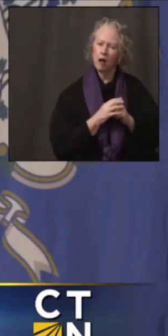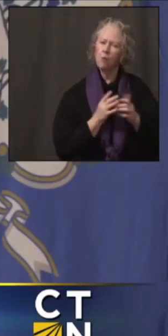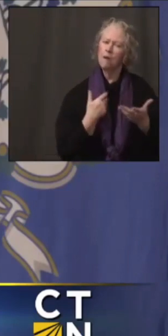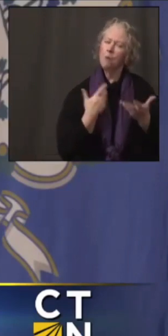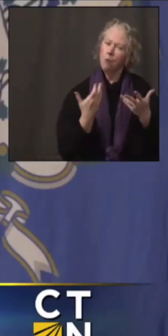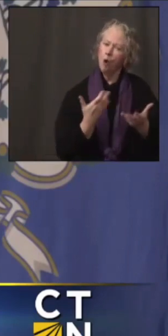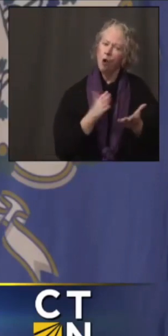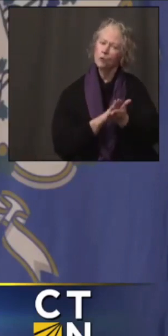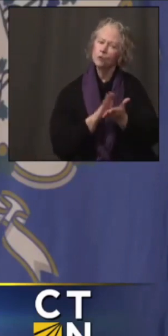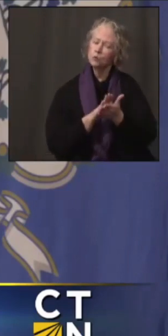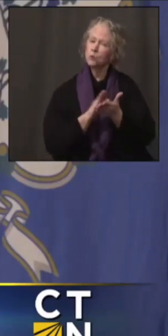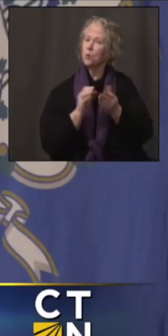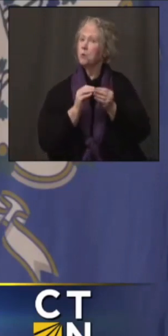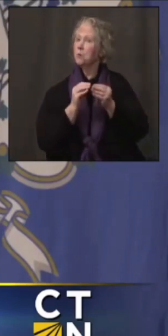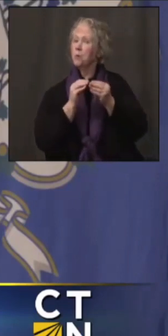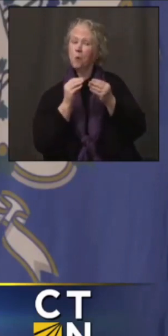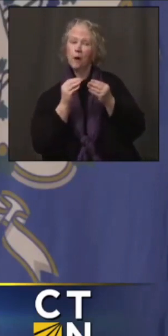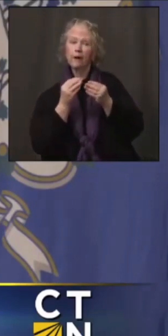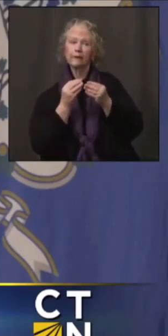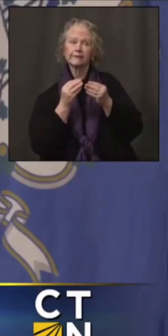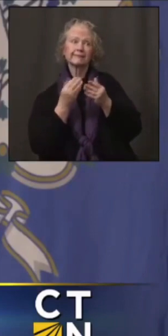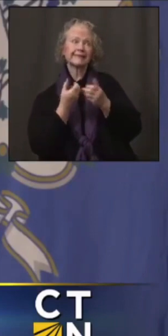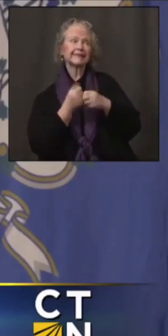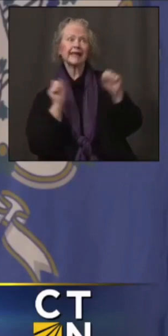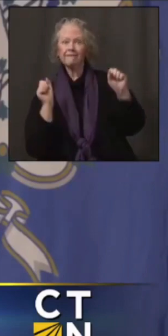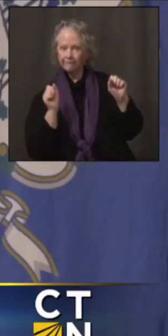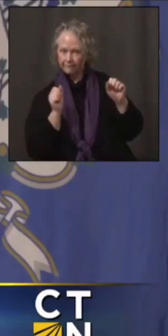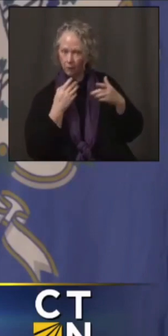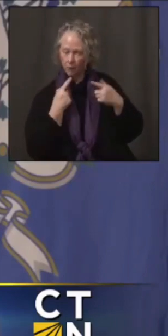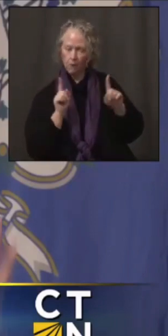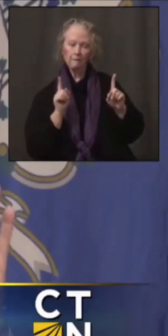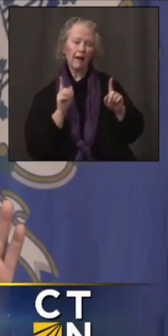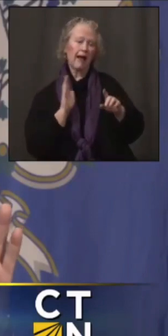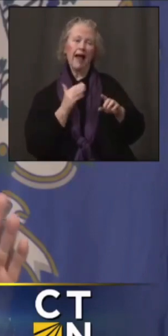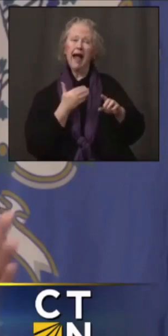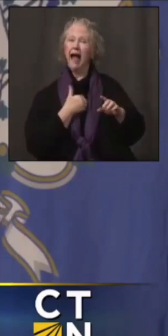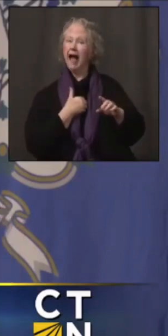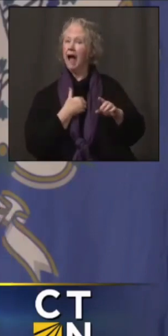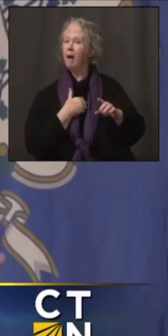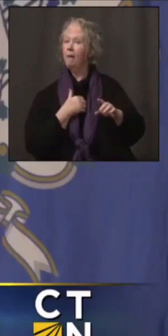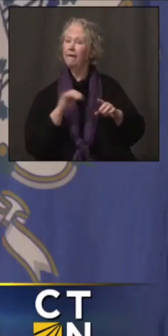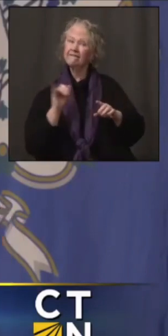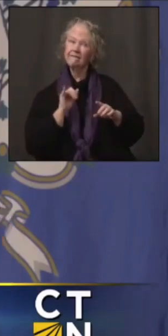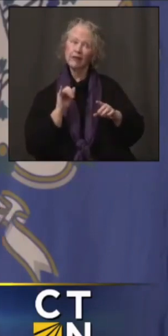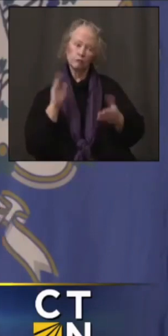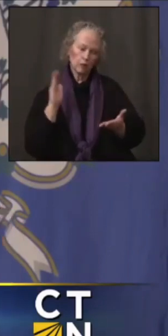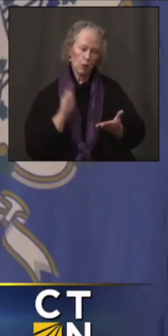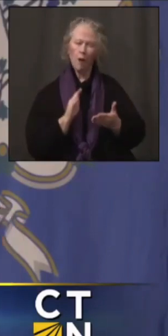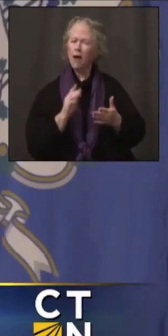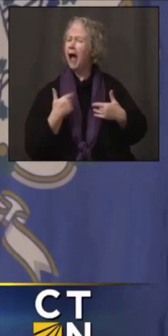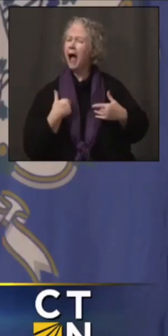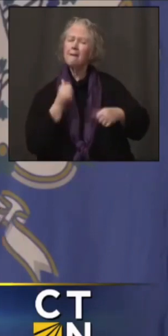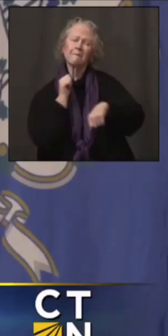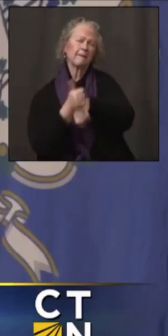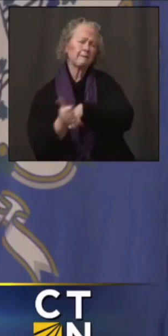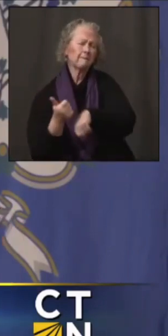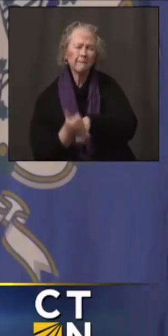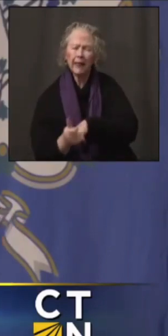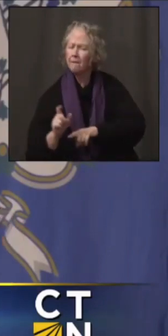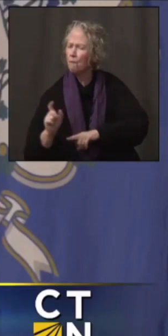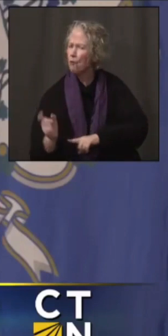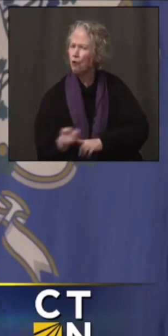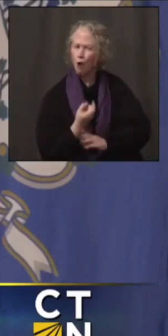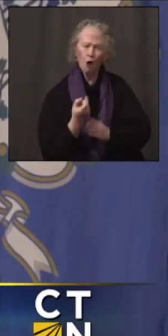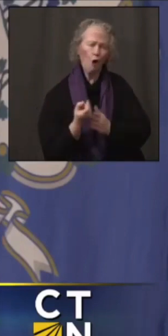safely than most other states. We have a relatively lower infection rate. Believe me, I'm not saying because of hockey games.